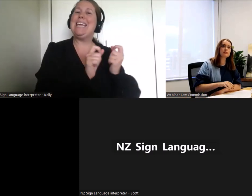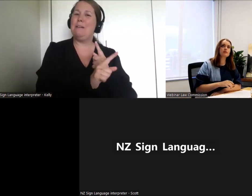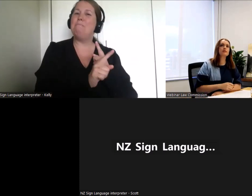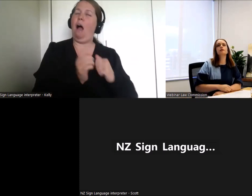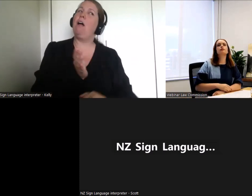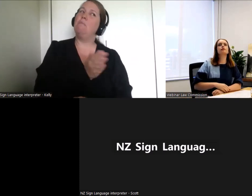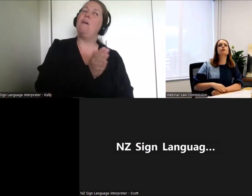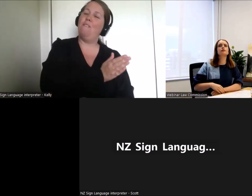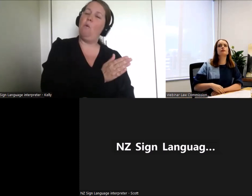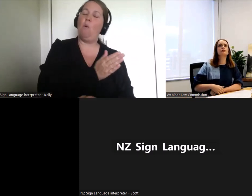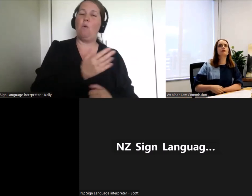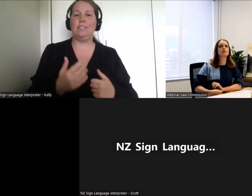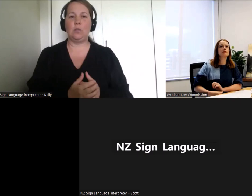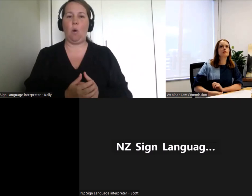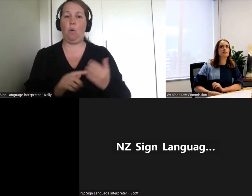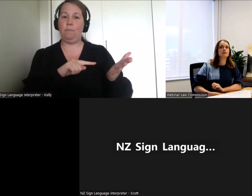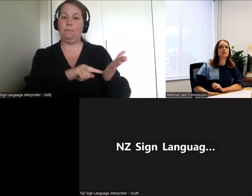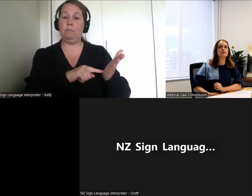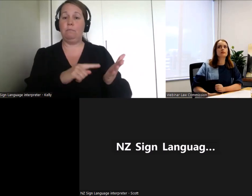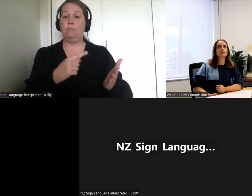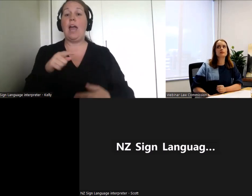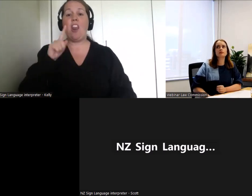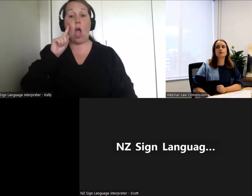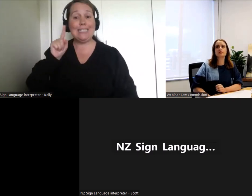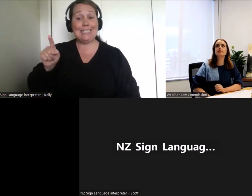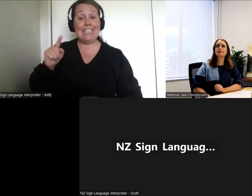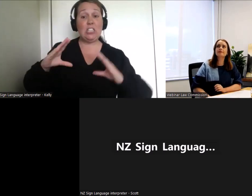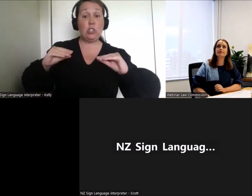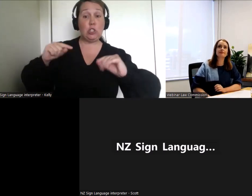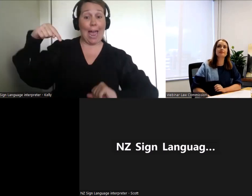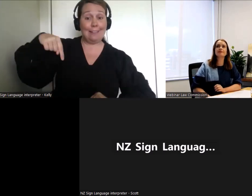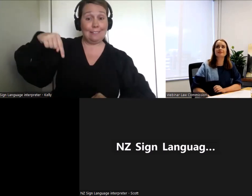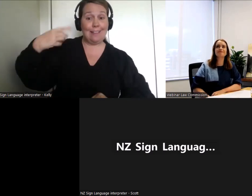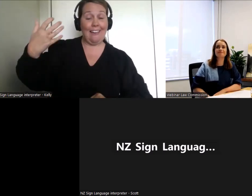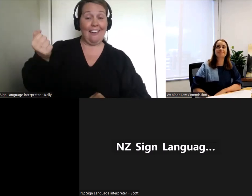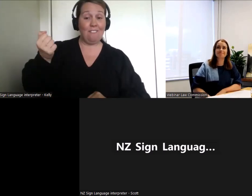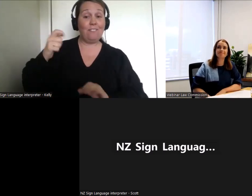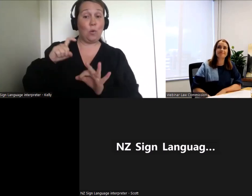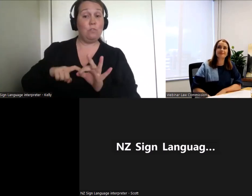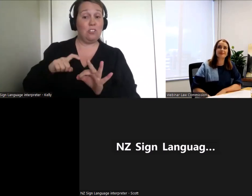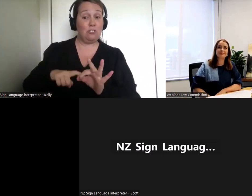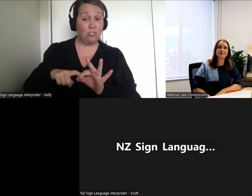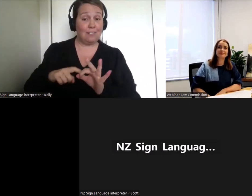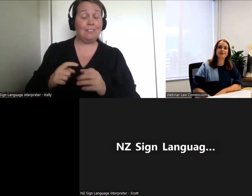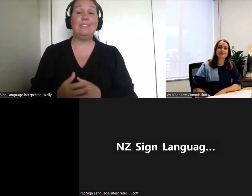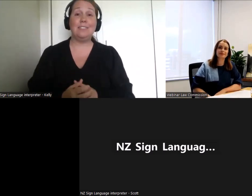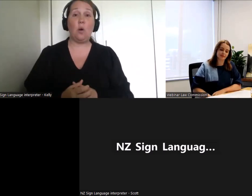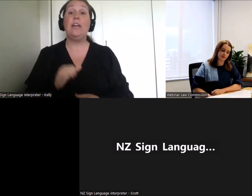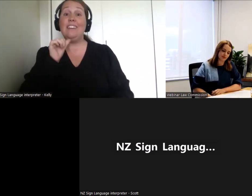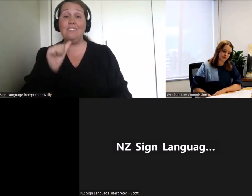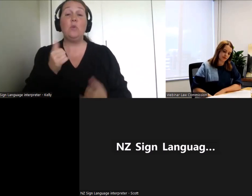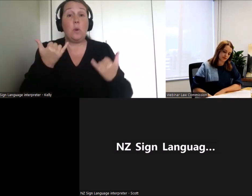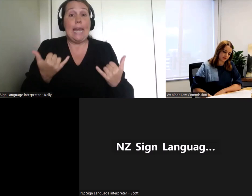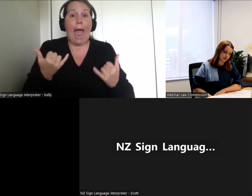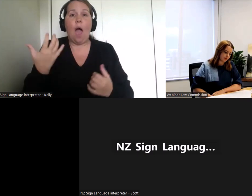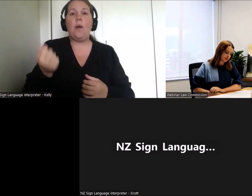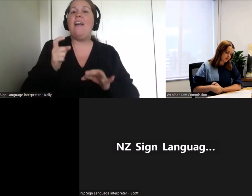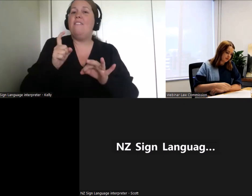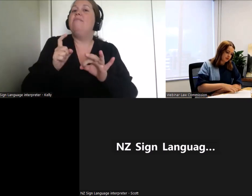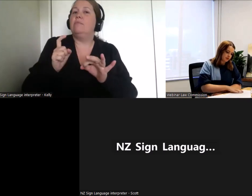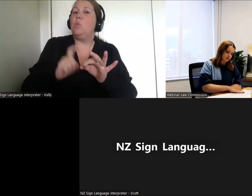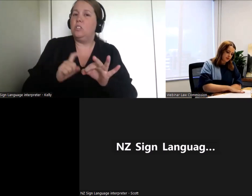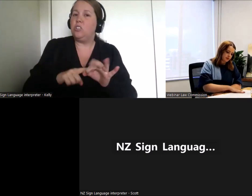question has already come in and you may have more, in which case please feel free to buy them in via the chat function.